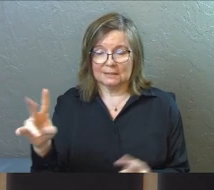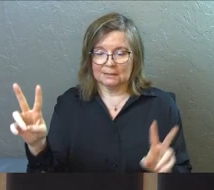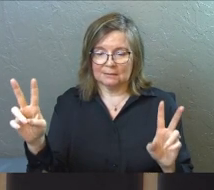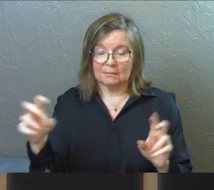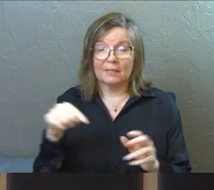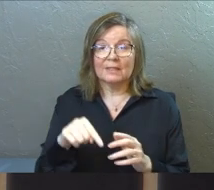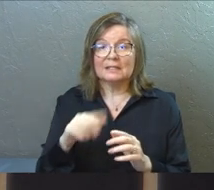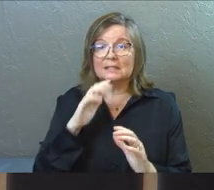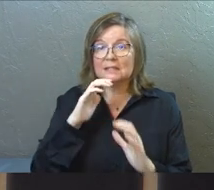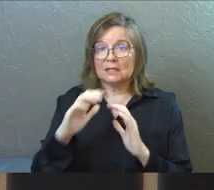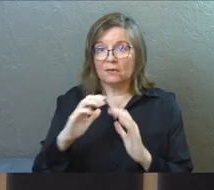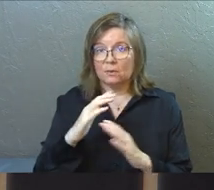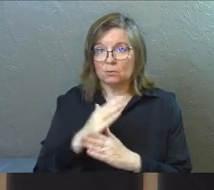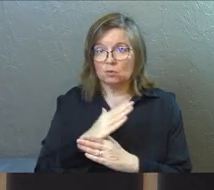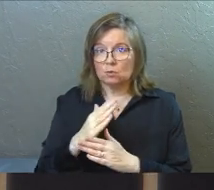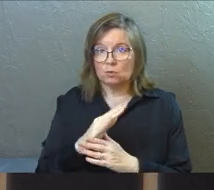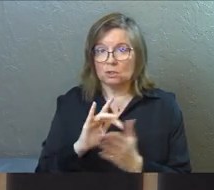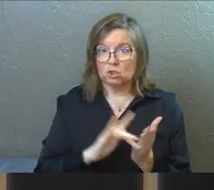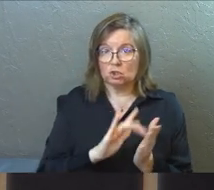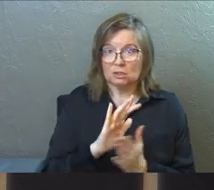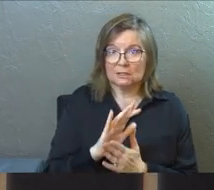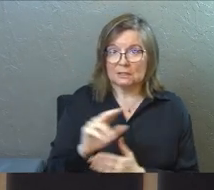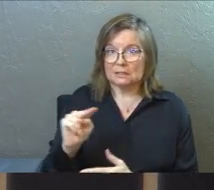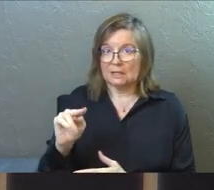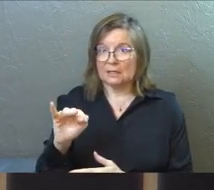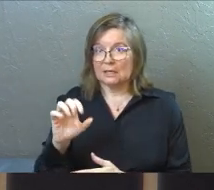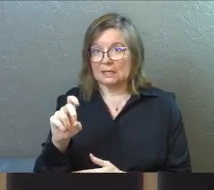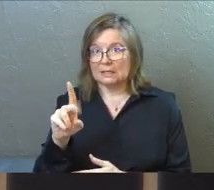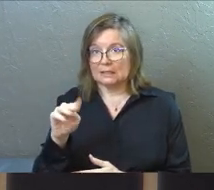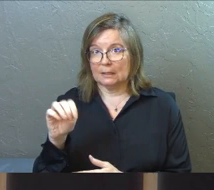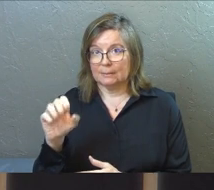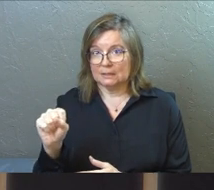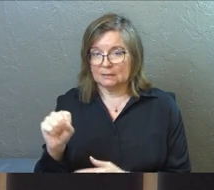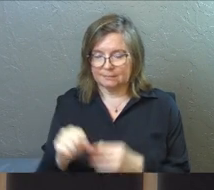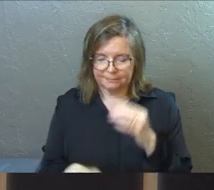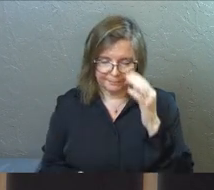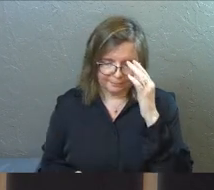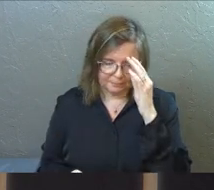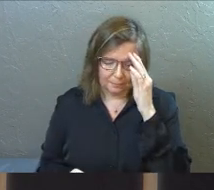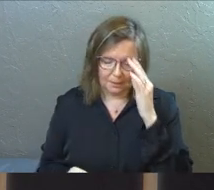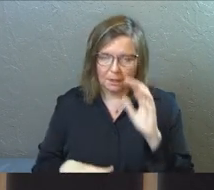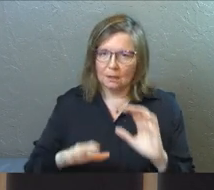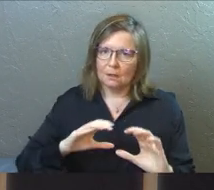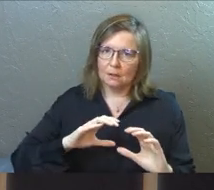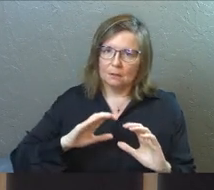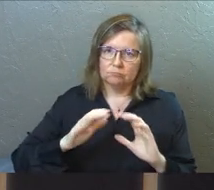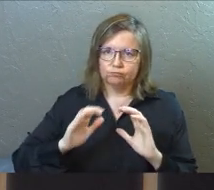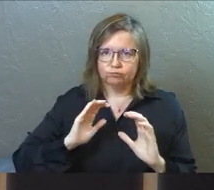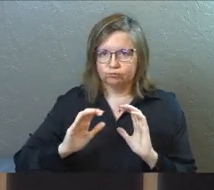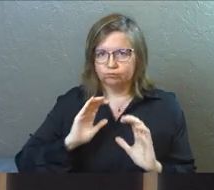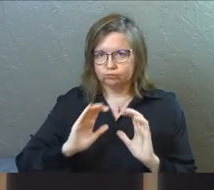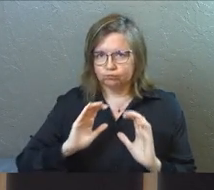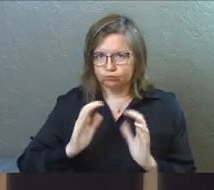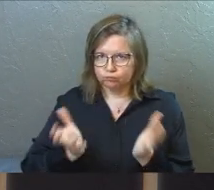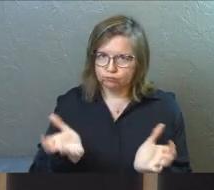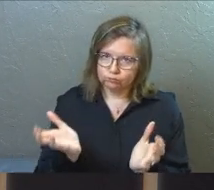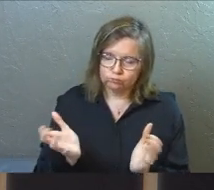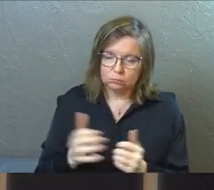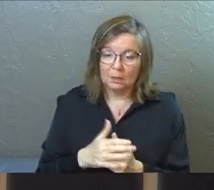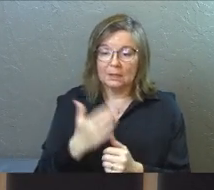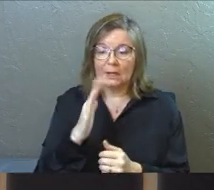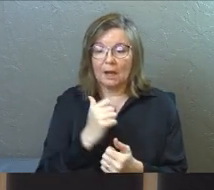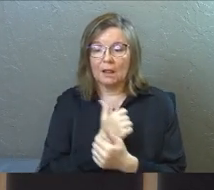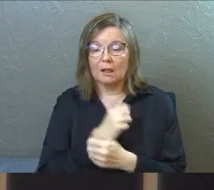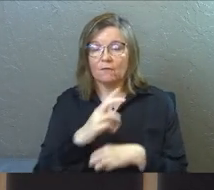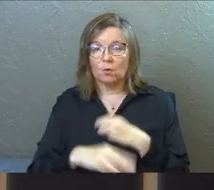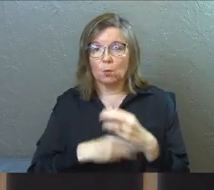passage is a conversation between Jesus and Nicodemus. It's a long conversation. John 3, 16. For God so loved the world that he